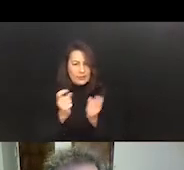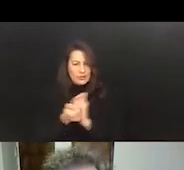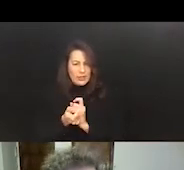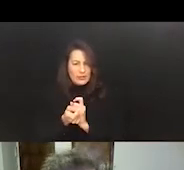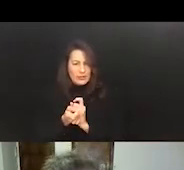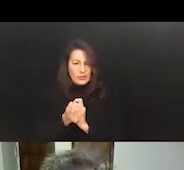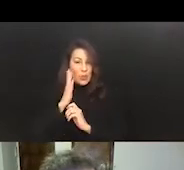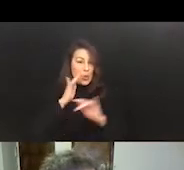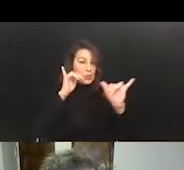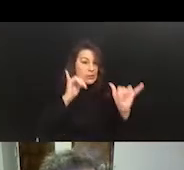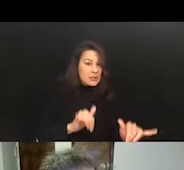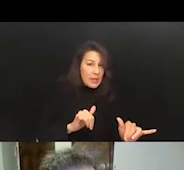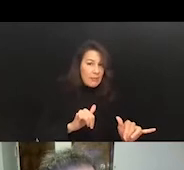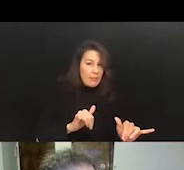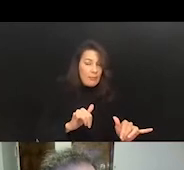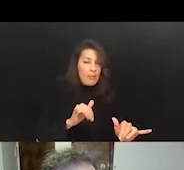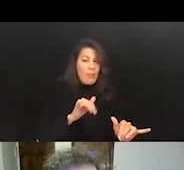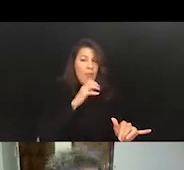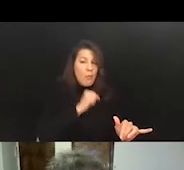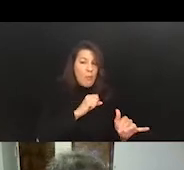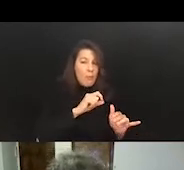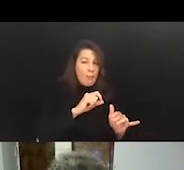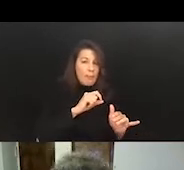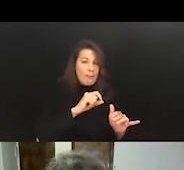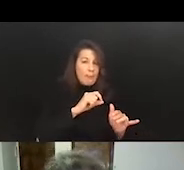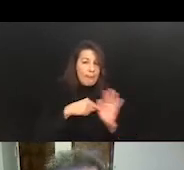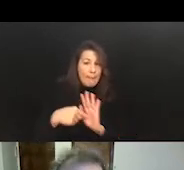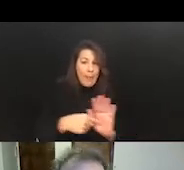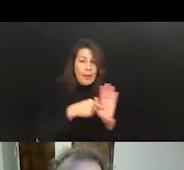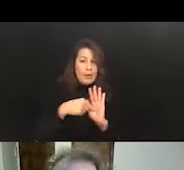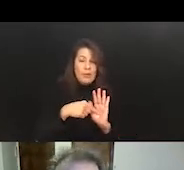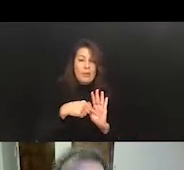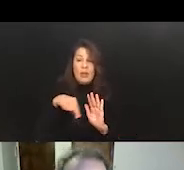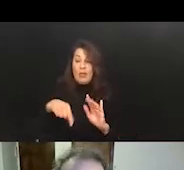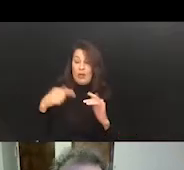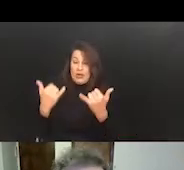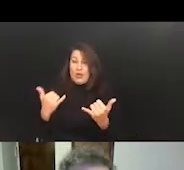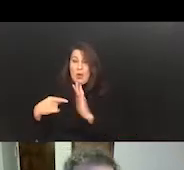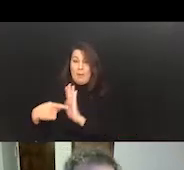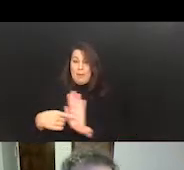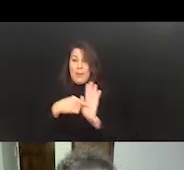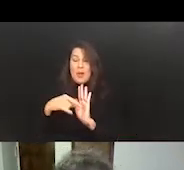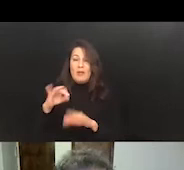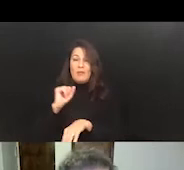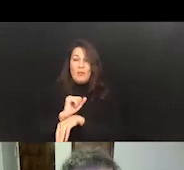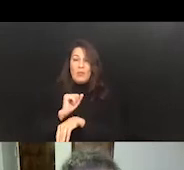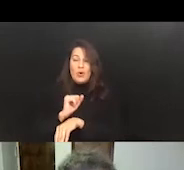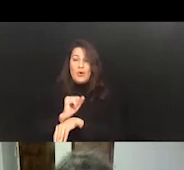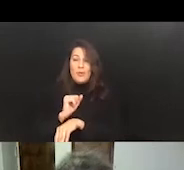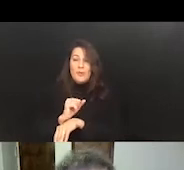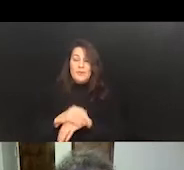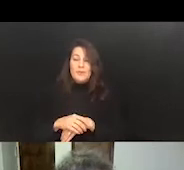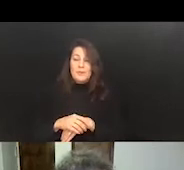of the old model of work, the sort of current model of work that we're utilizing